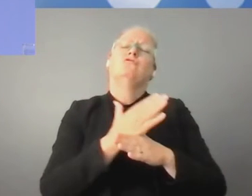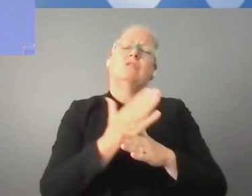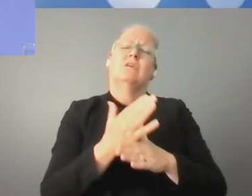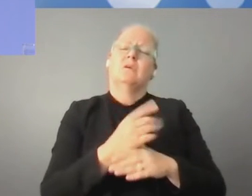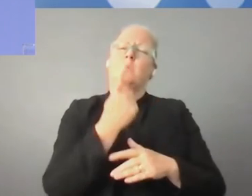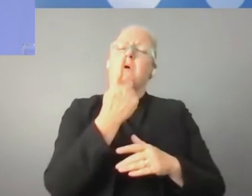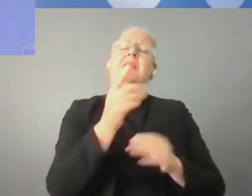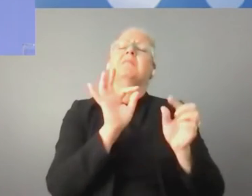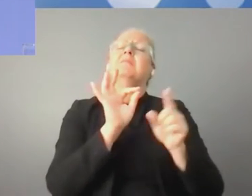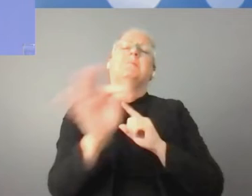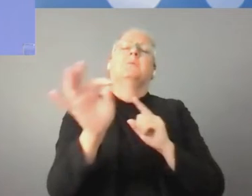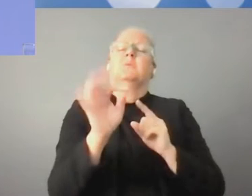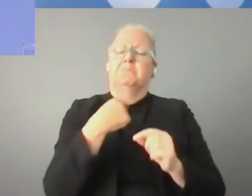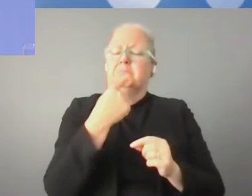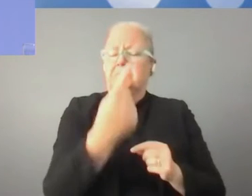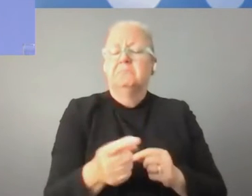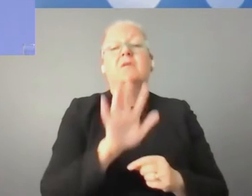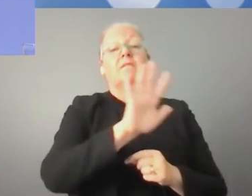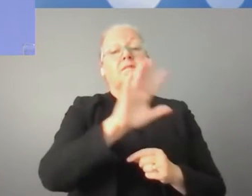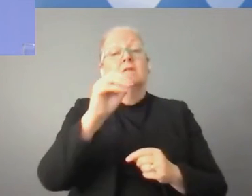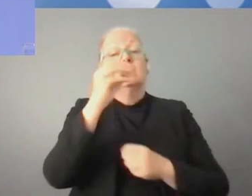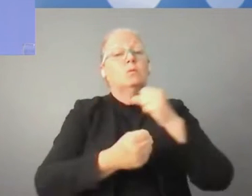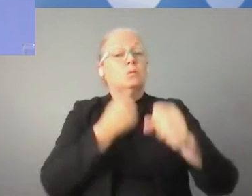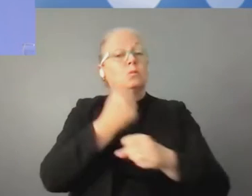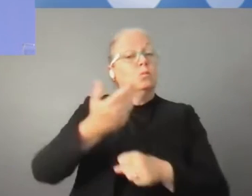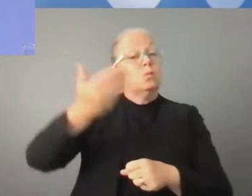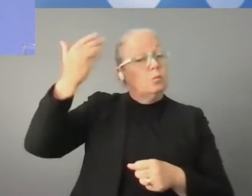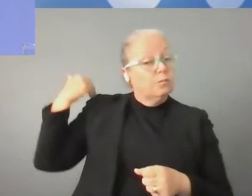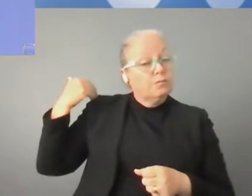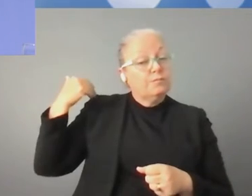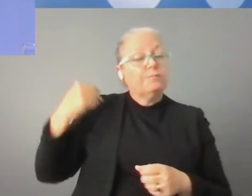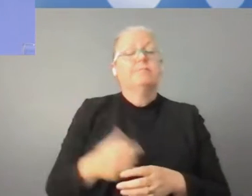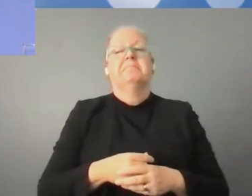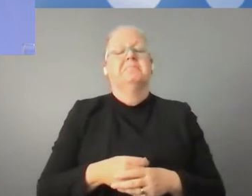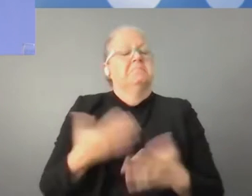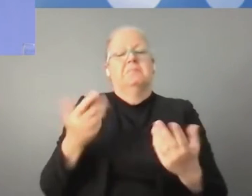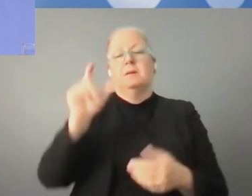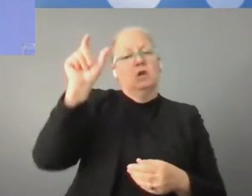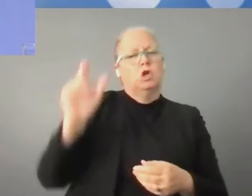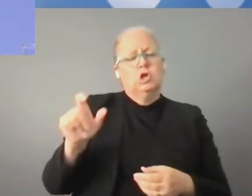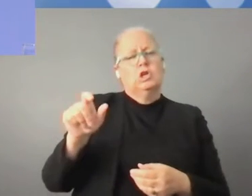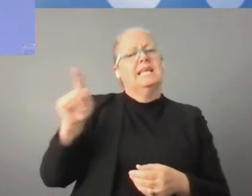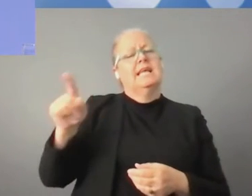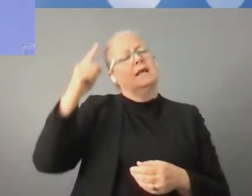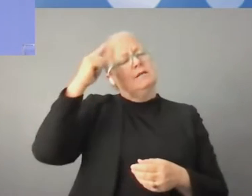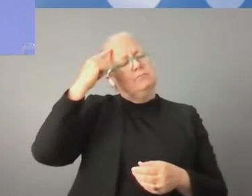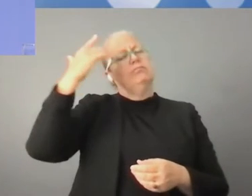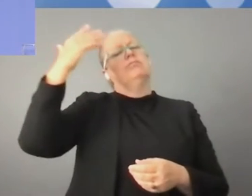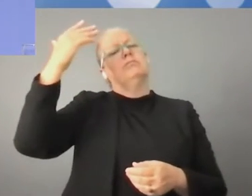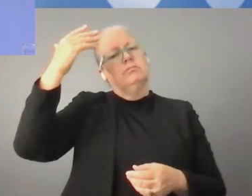somebody who had a vision invented the internet.